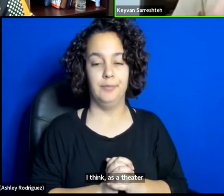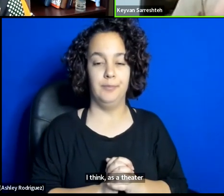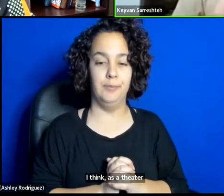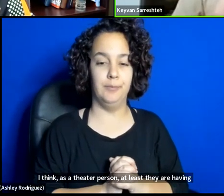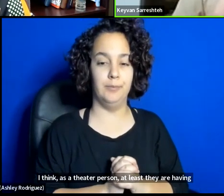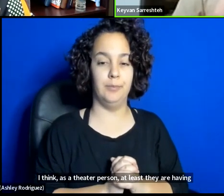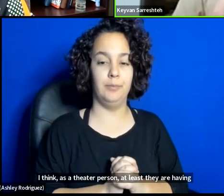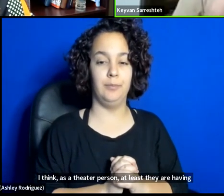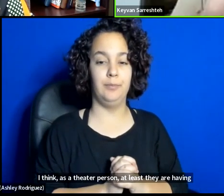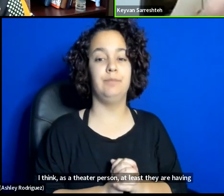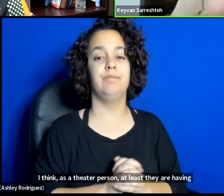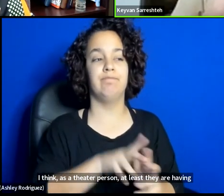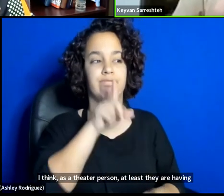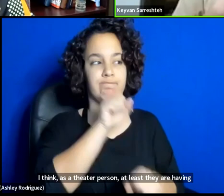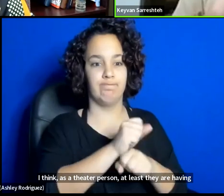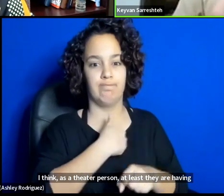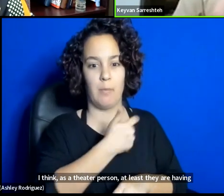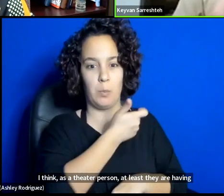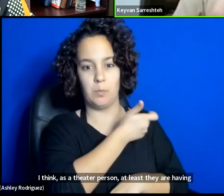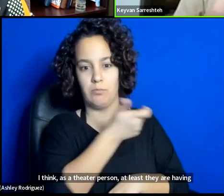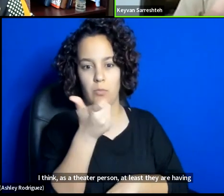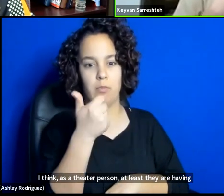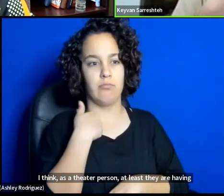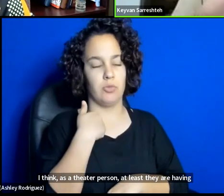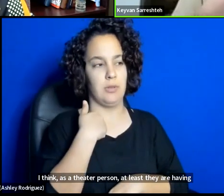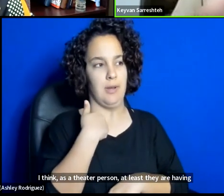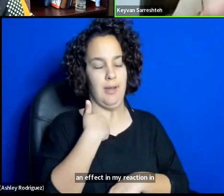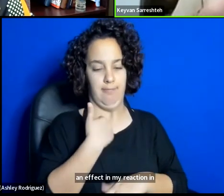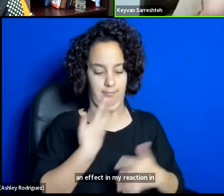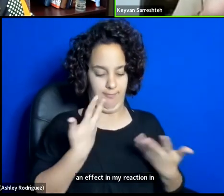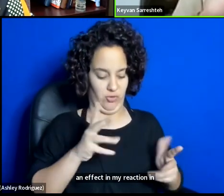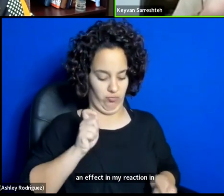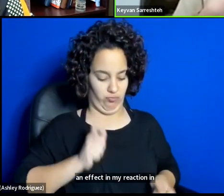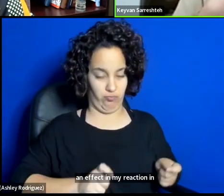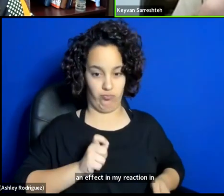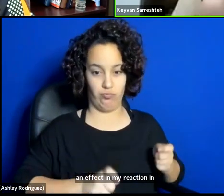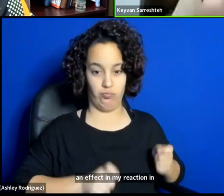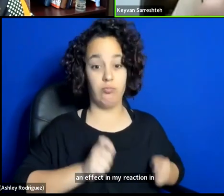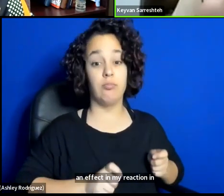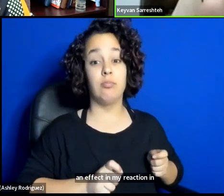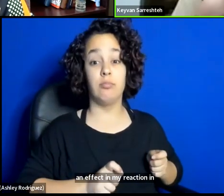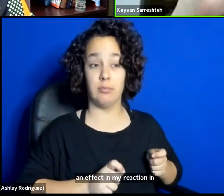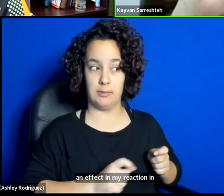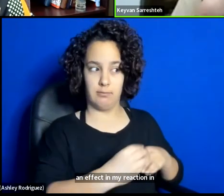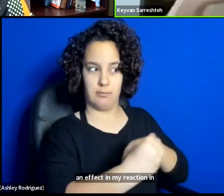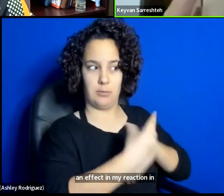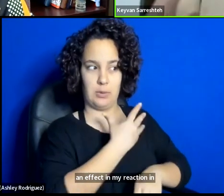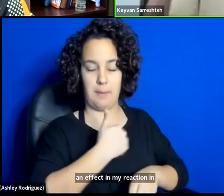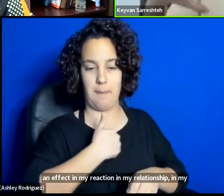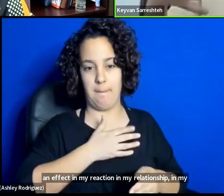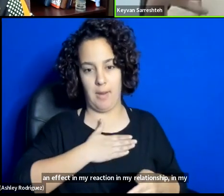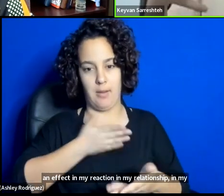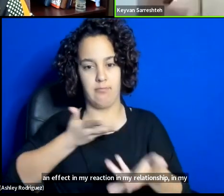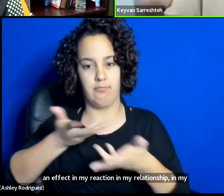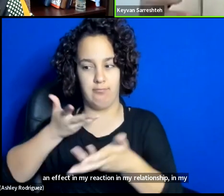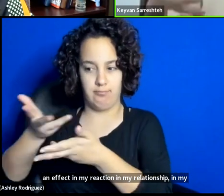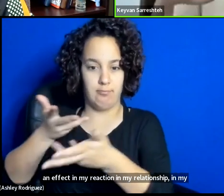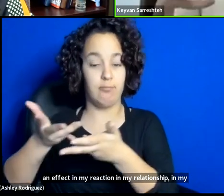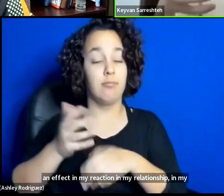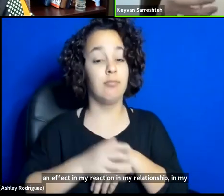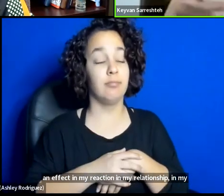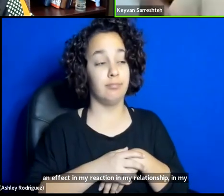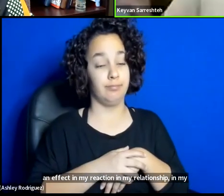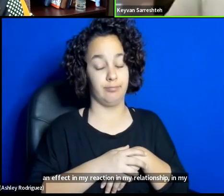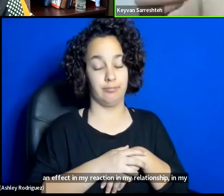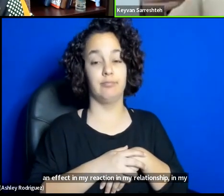reaction, in my relationship, in my interaction with how bodies are seen